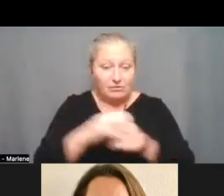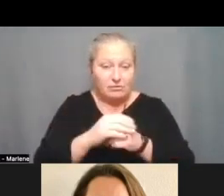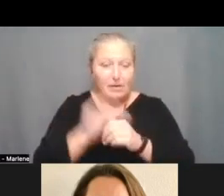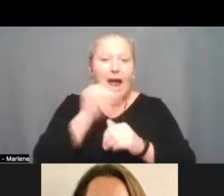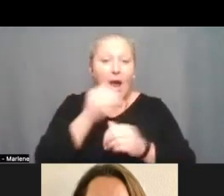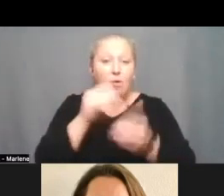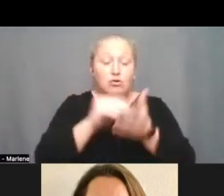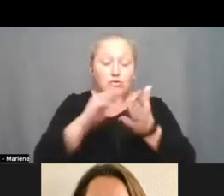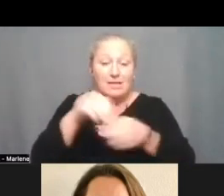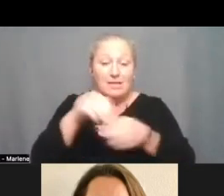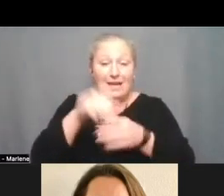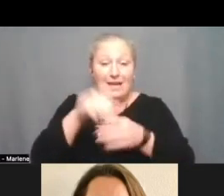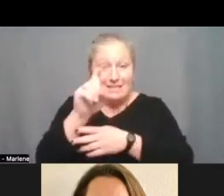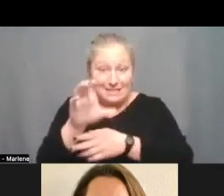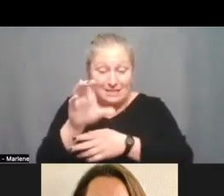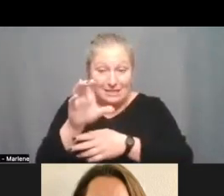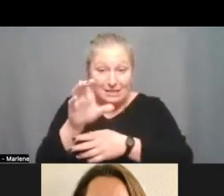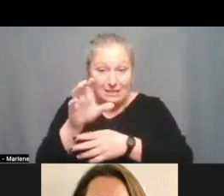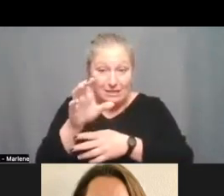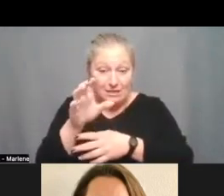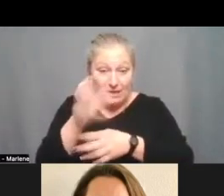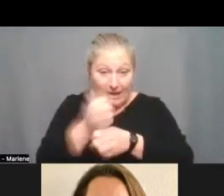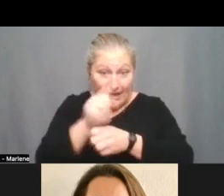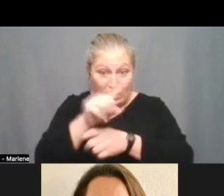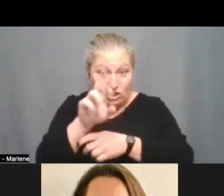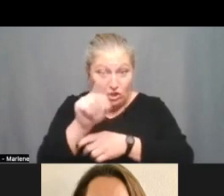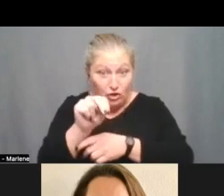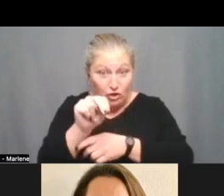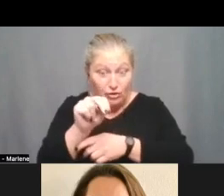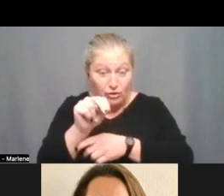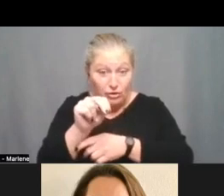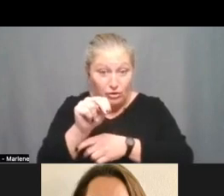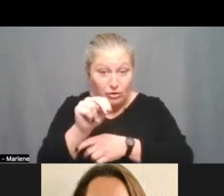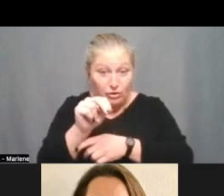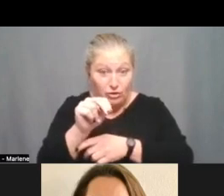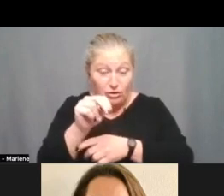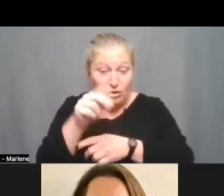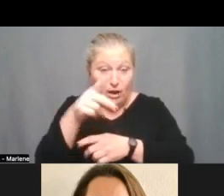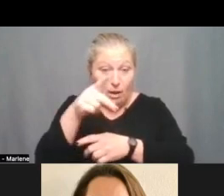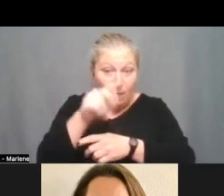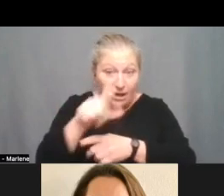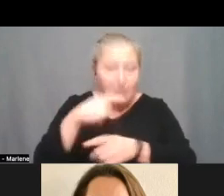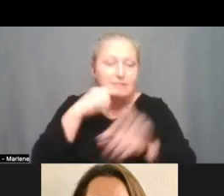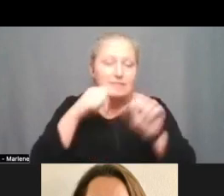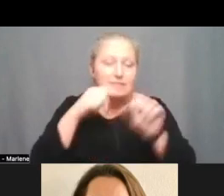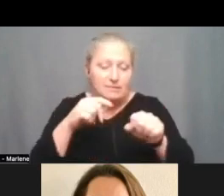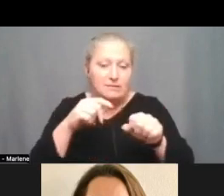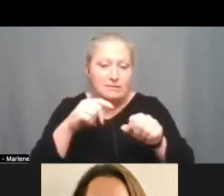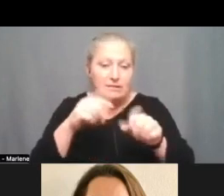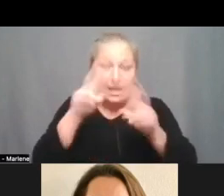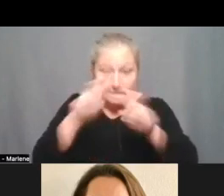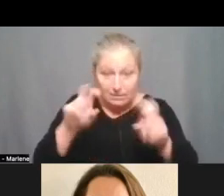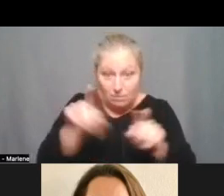sdc is getting zern um are they getting fountain simpanel um assessments as well